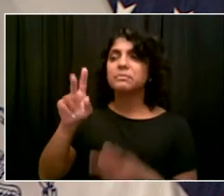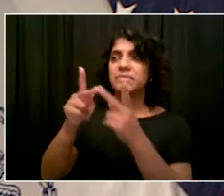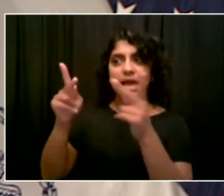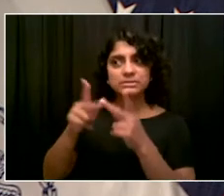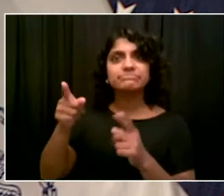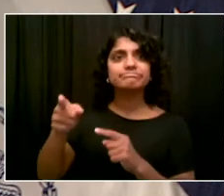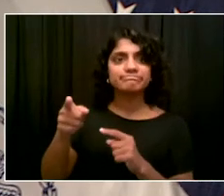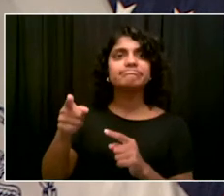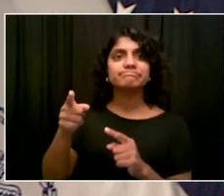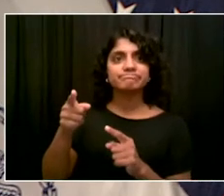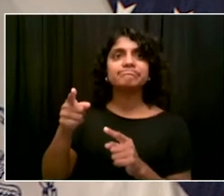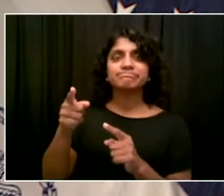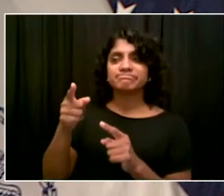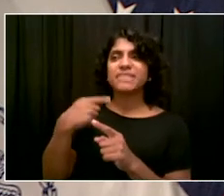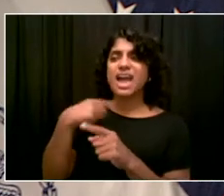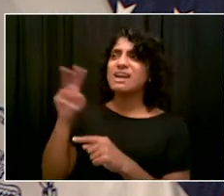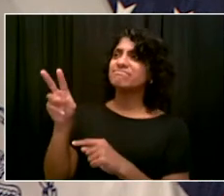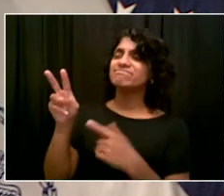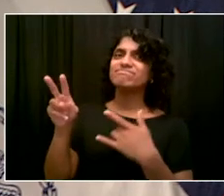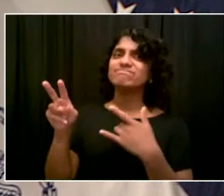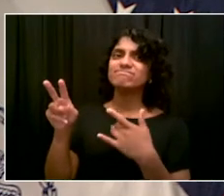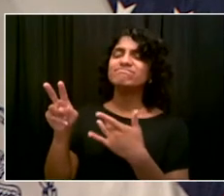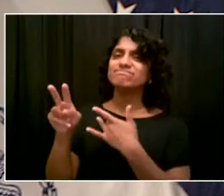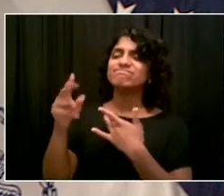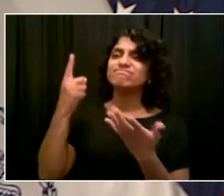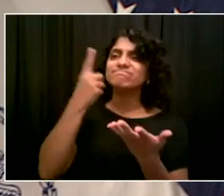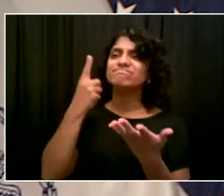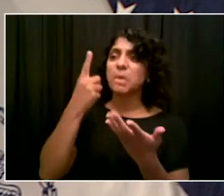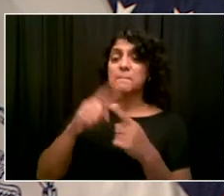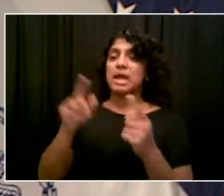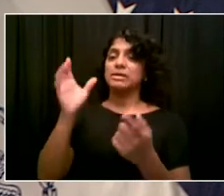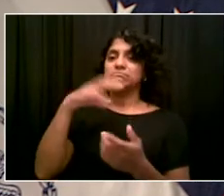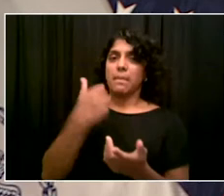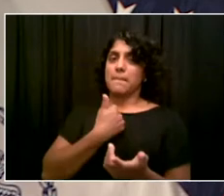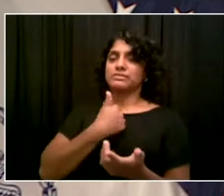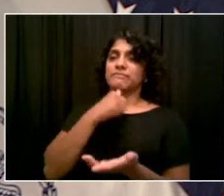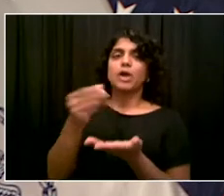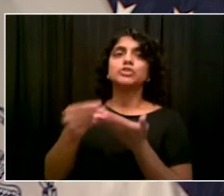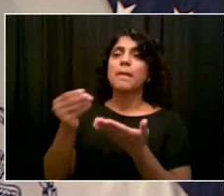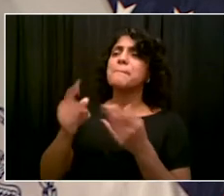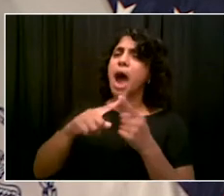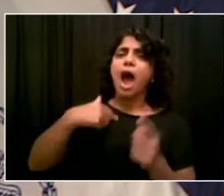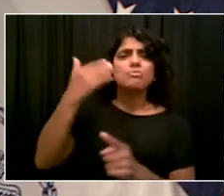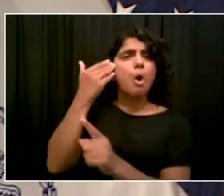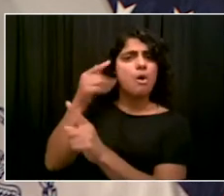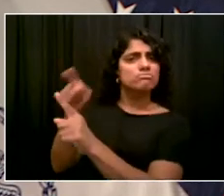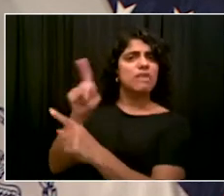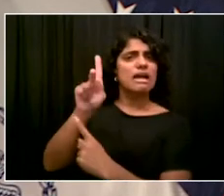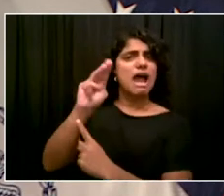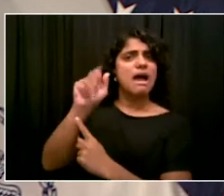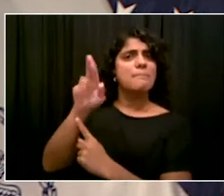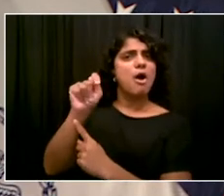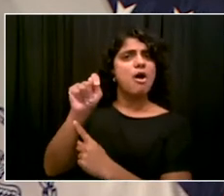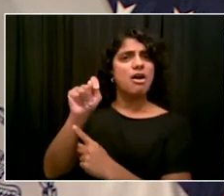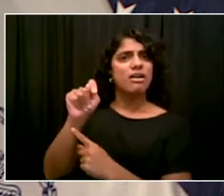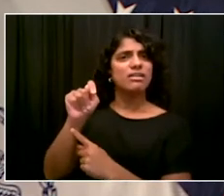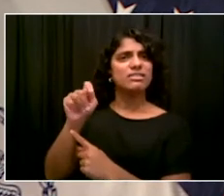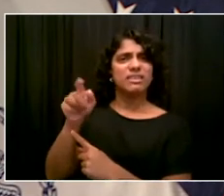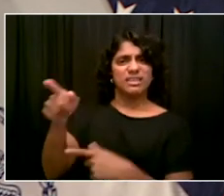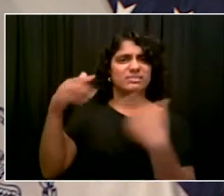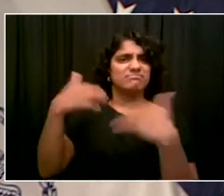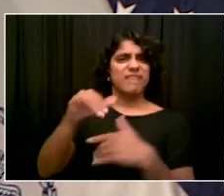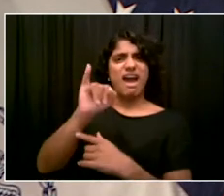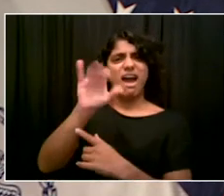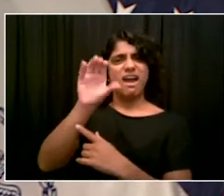I think the bottom line is as New York City is coming back, you're going to see all sorts of options